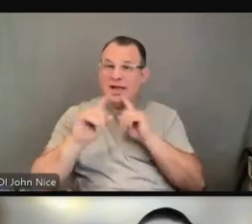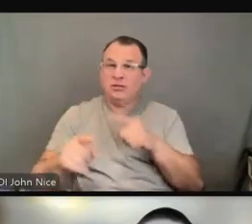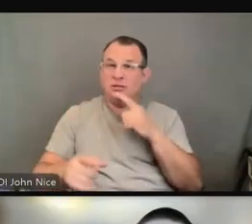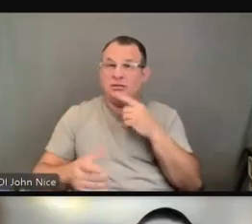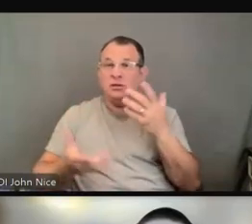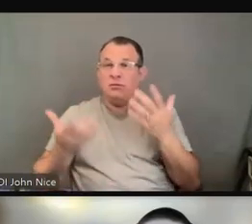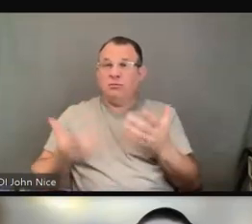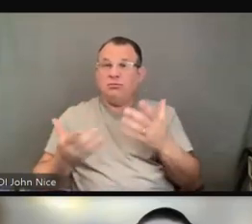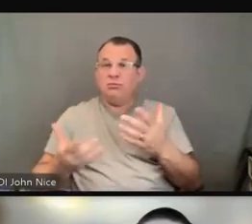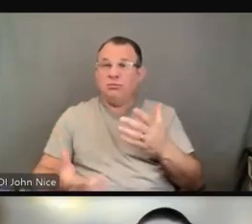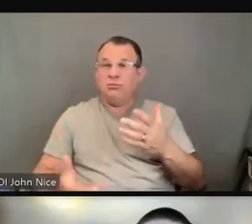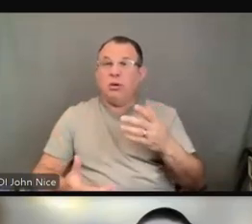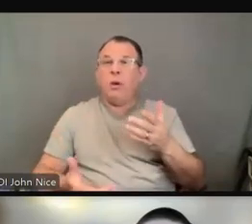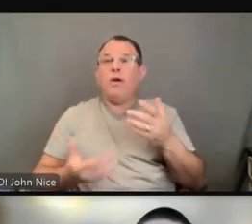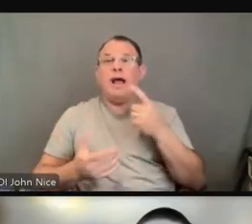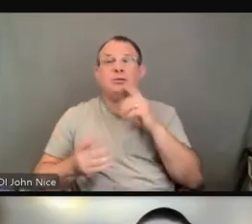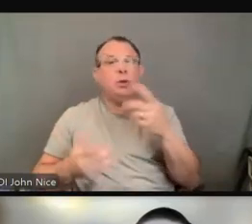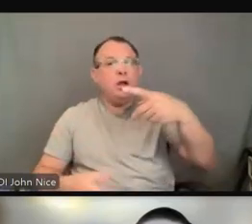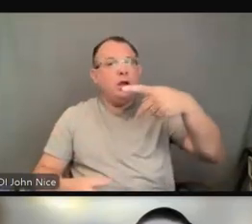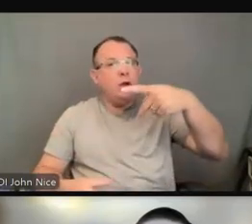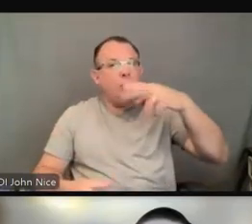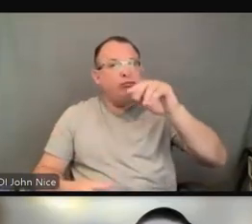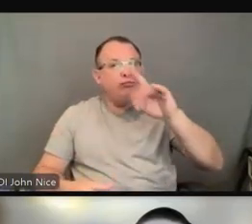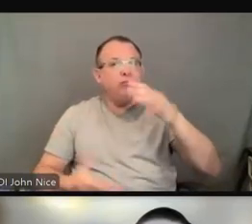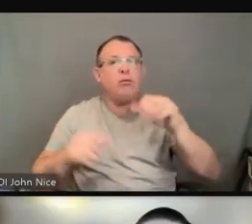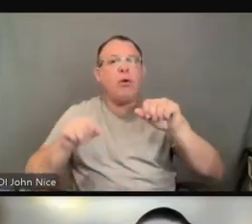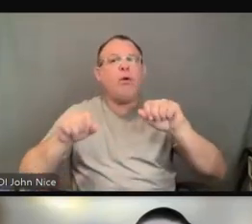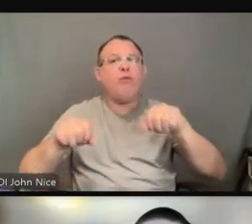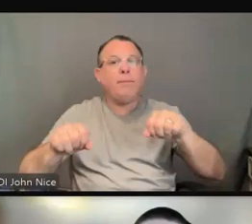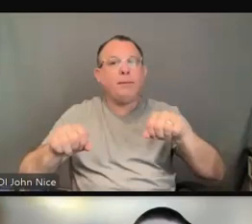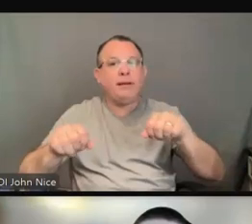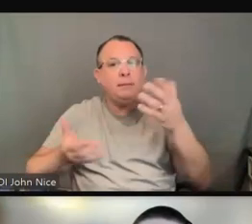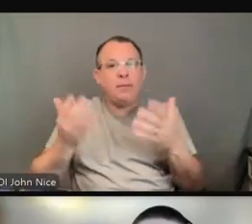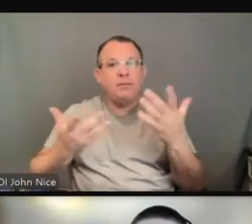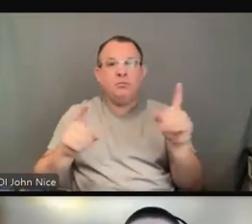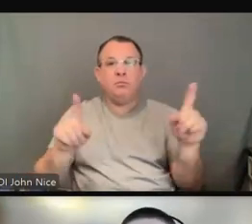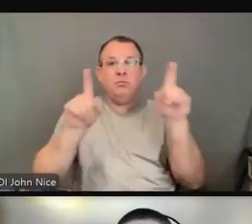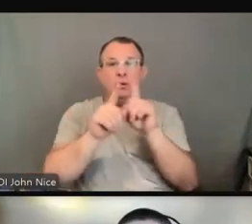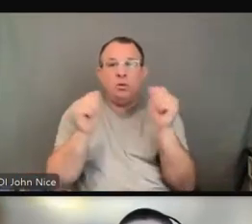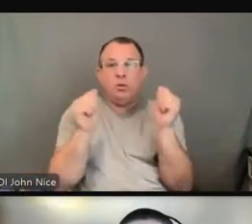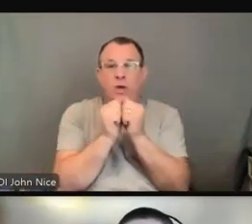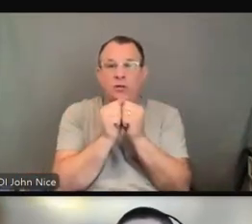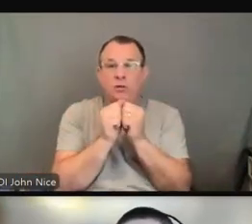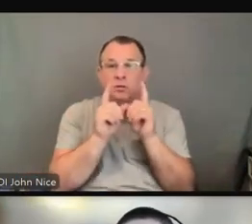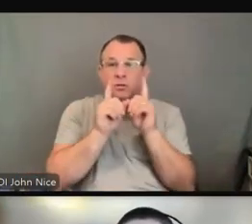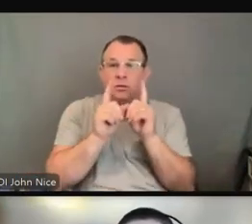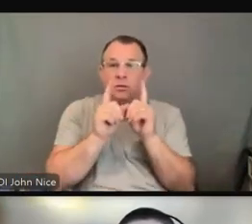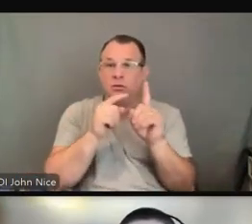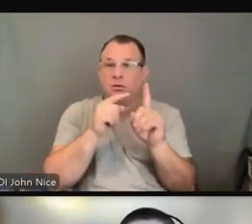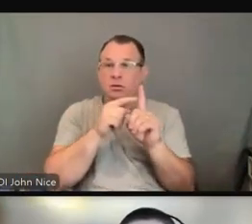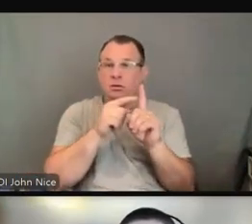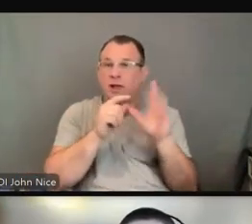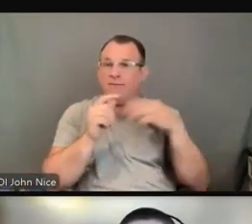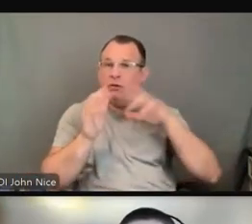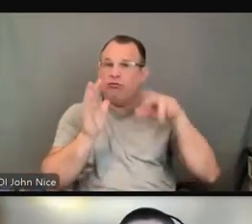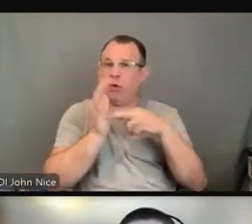is going with the individual to the appointment. The companion is there serving a role with the individual so that the